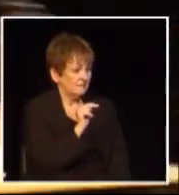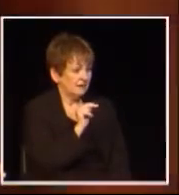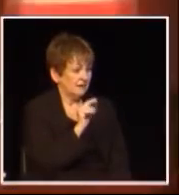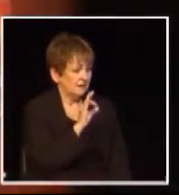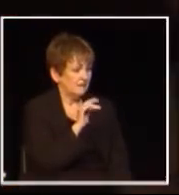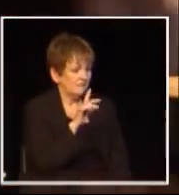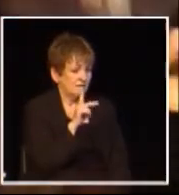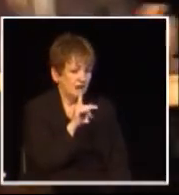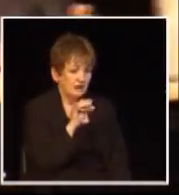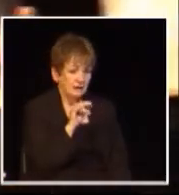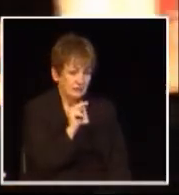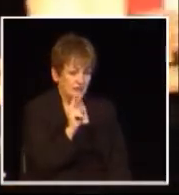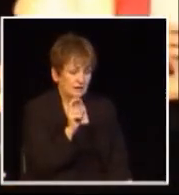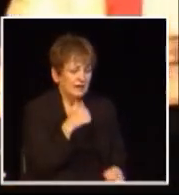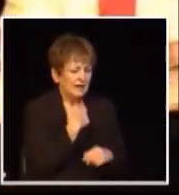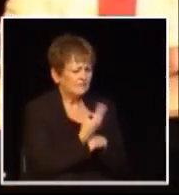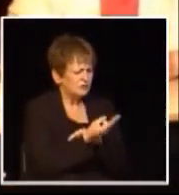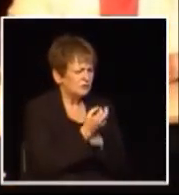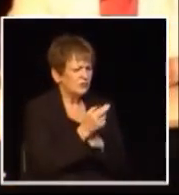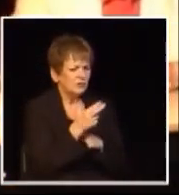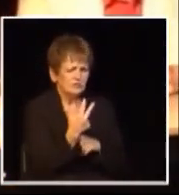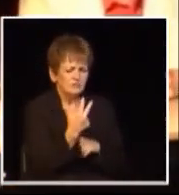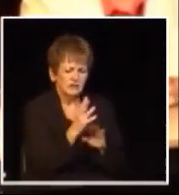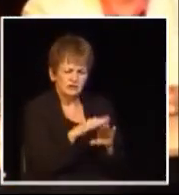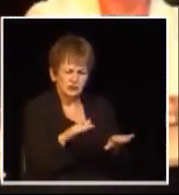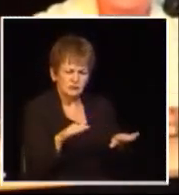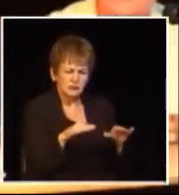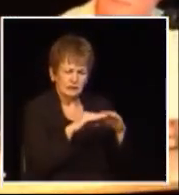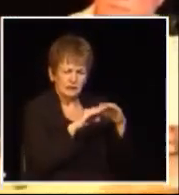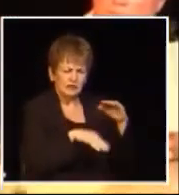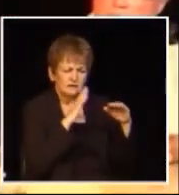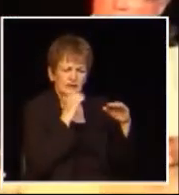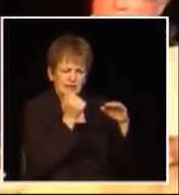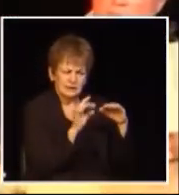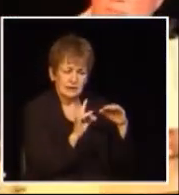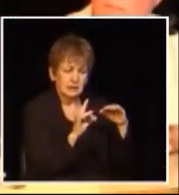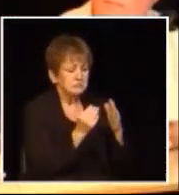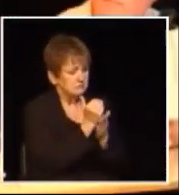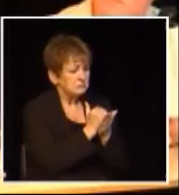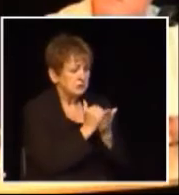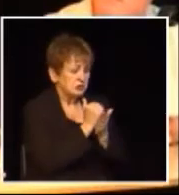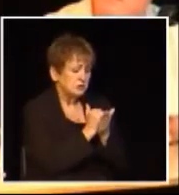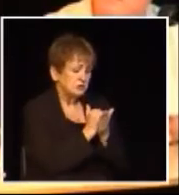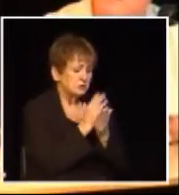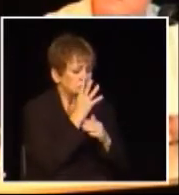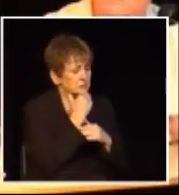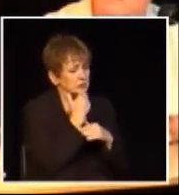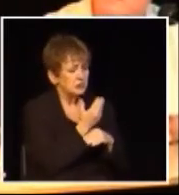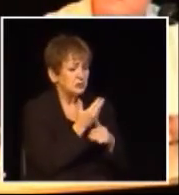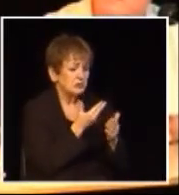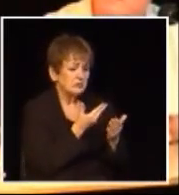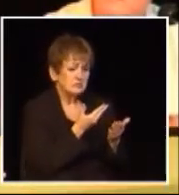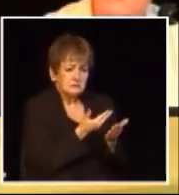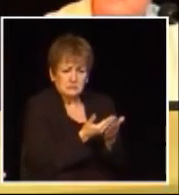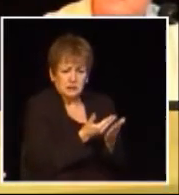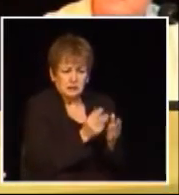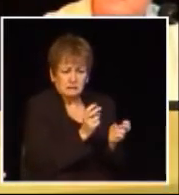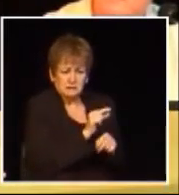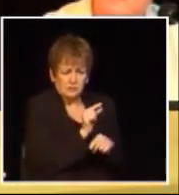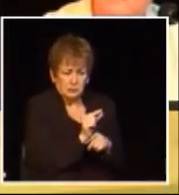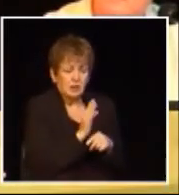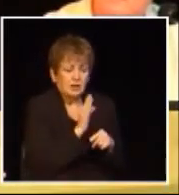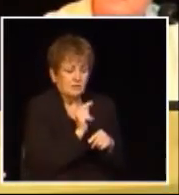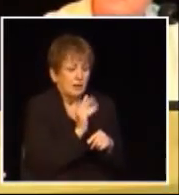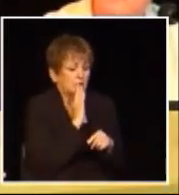Kevin Falcon has two children or three children and they're under 18 he earns a pretty good salary in